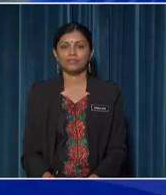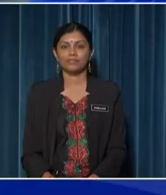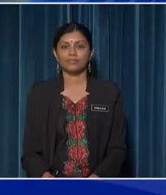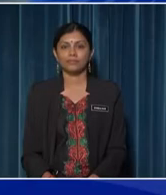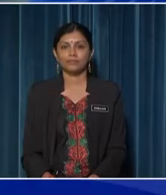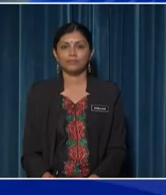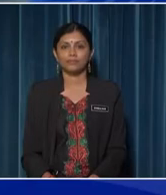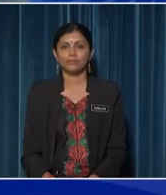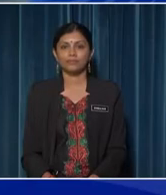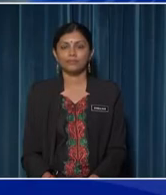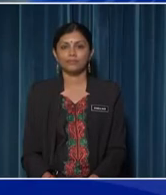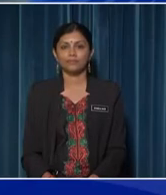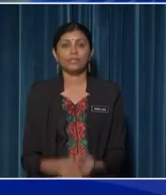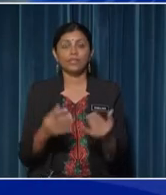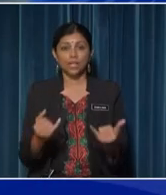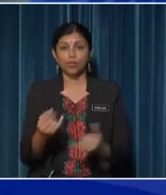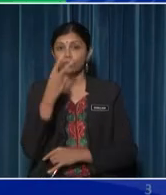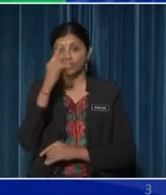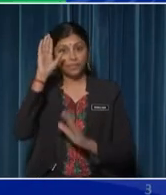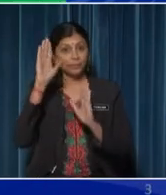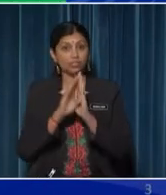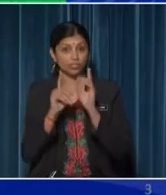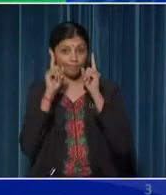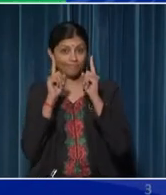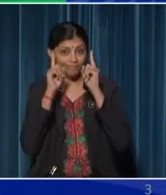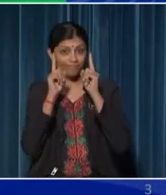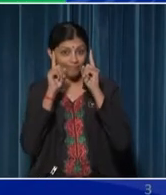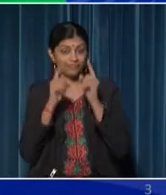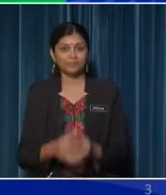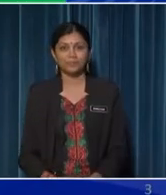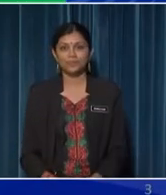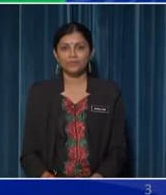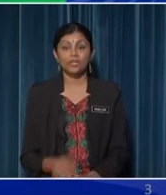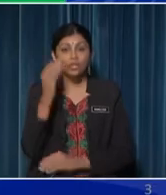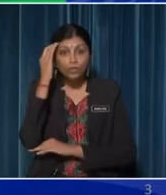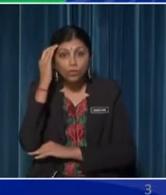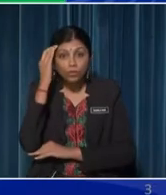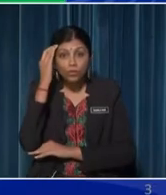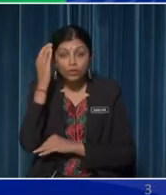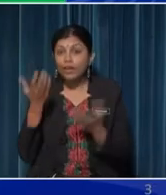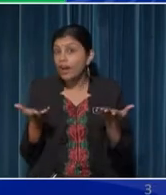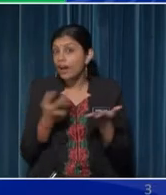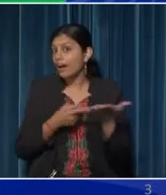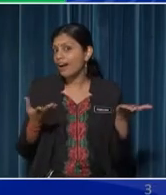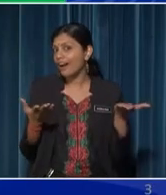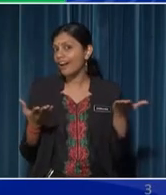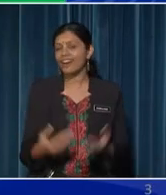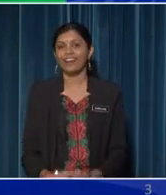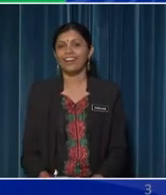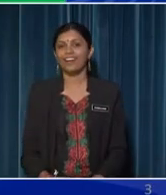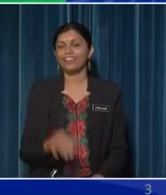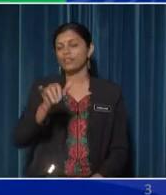Now, let's take a look at this picture Do you know what this is? Yes,